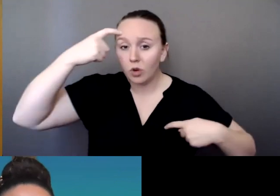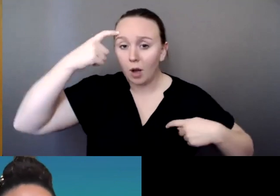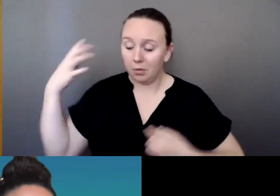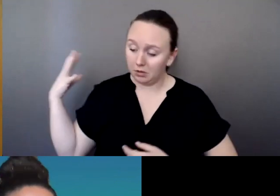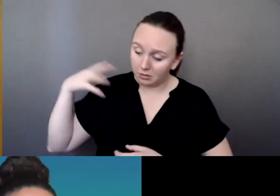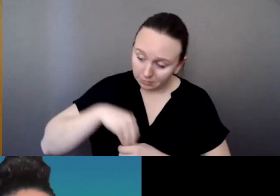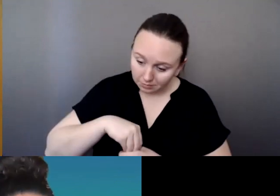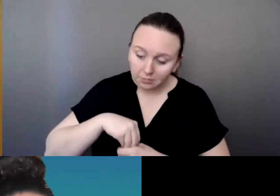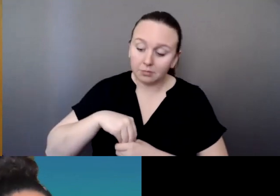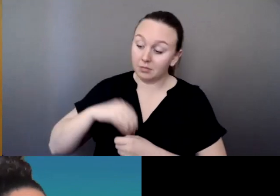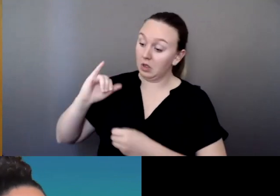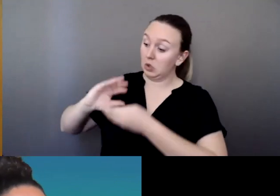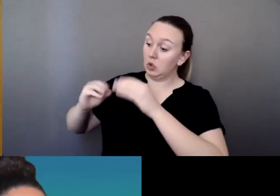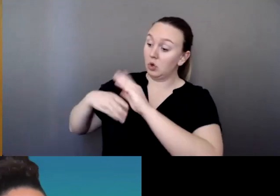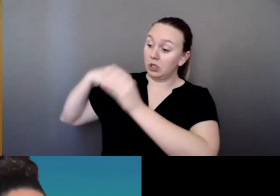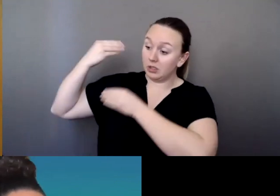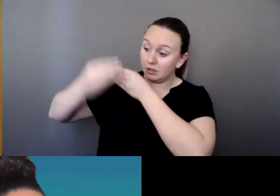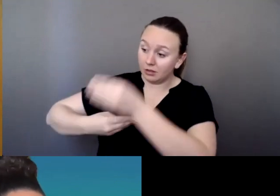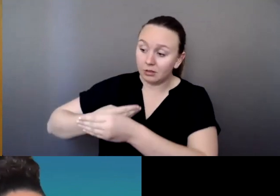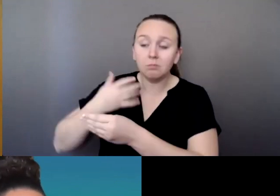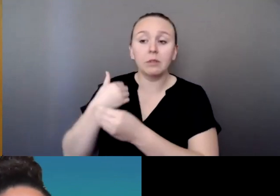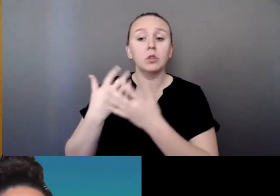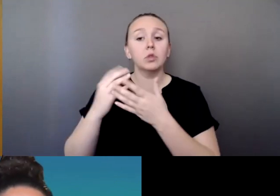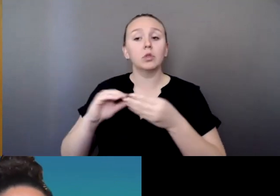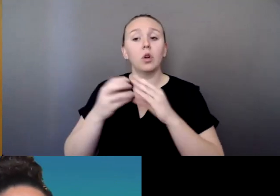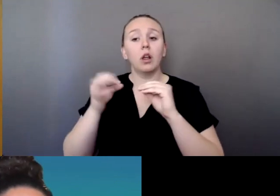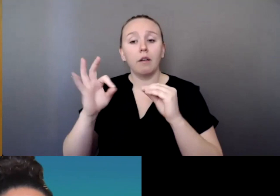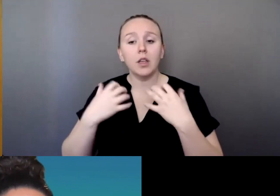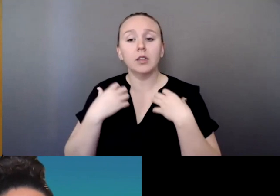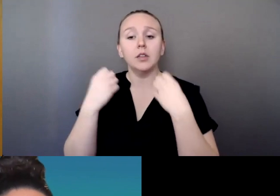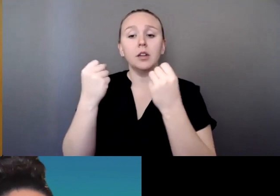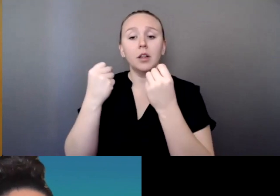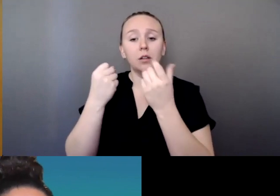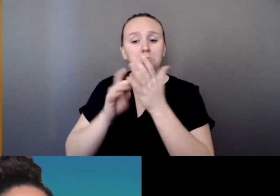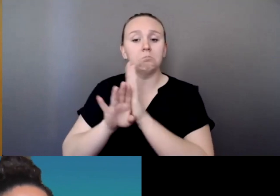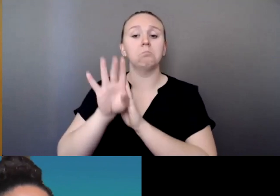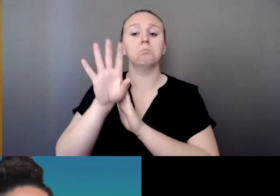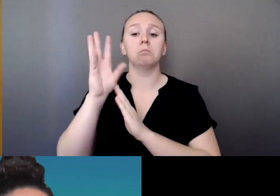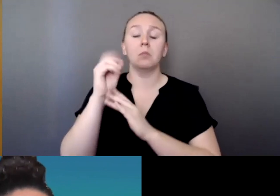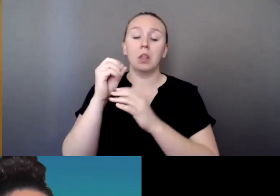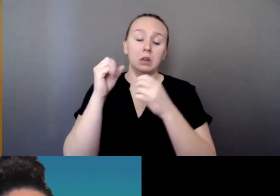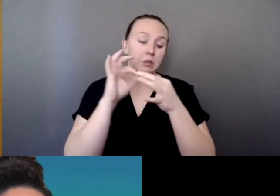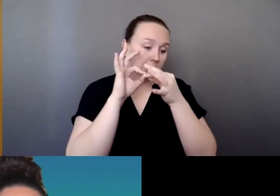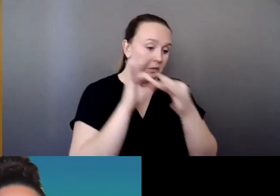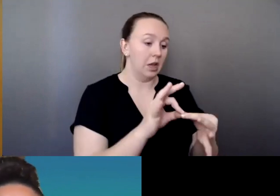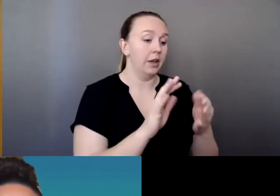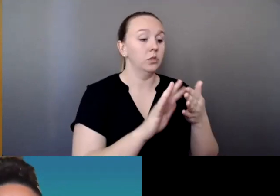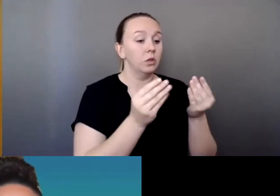are also stories of resilience and stories of very powerful ties to our culture and to our land and to our languages.